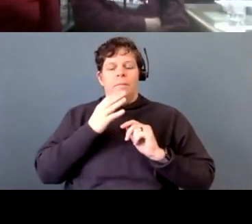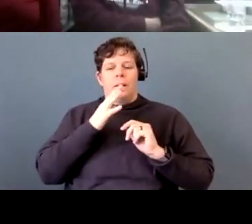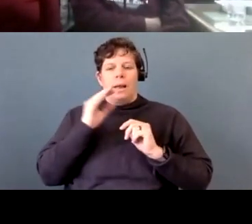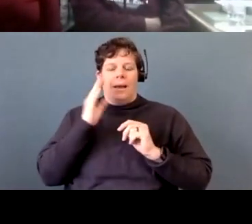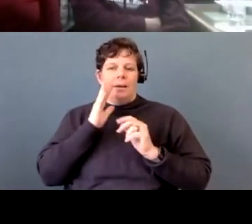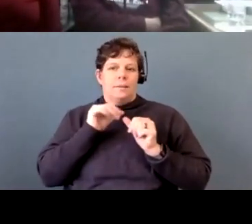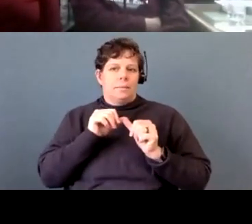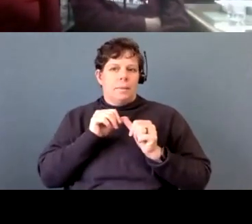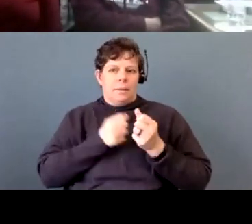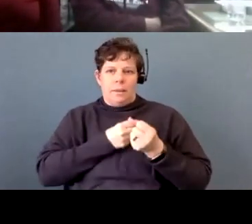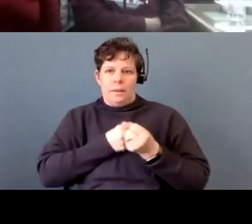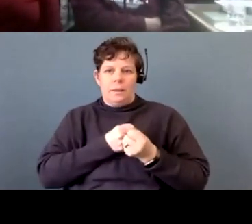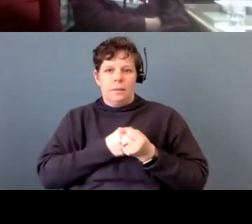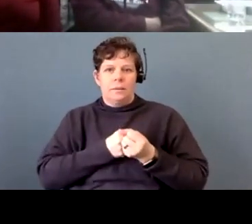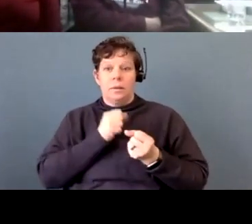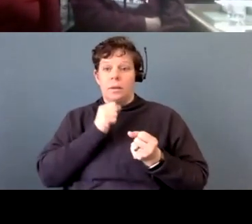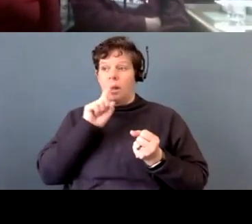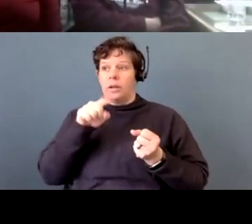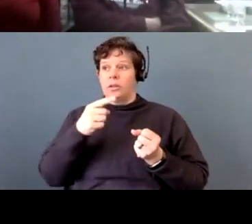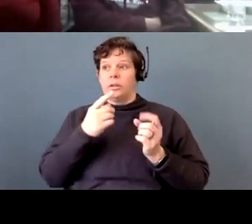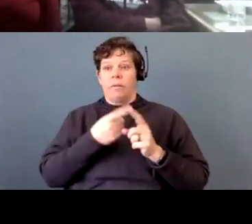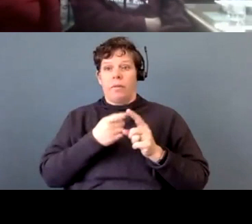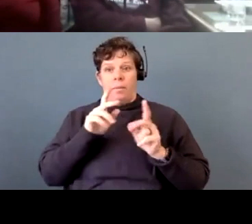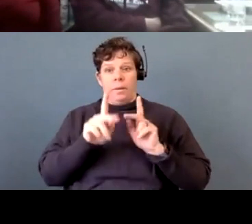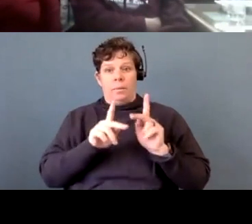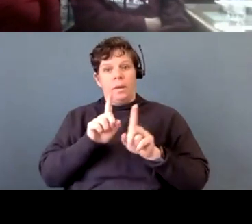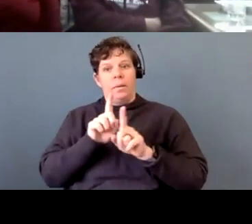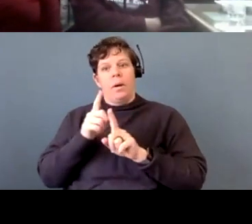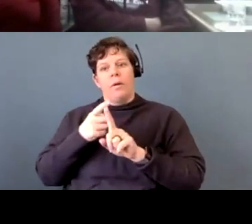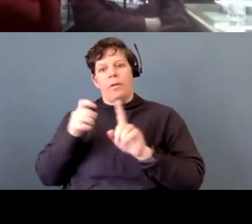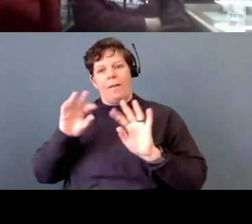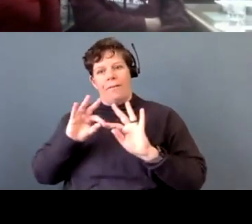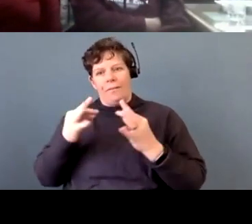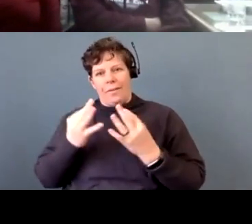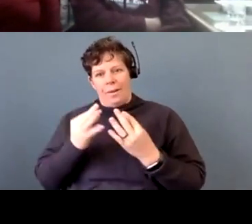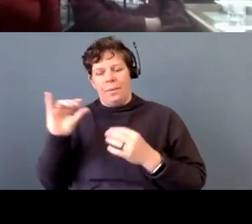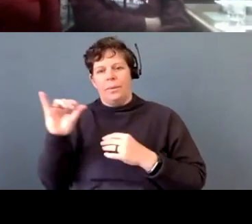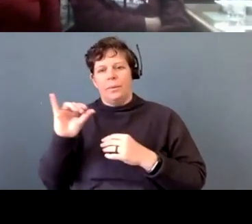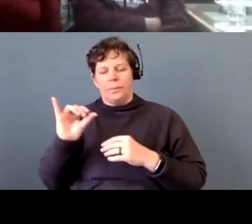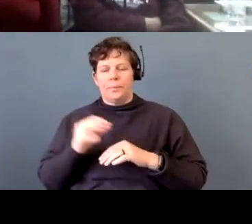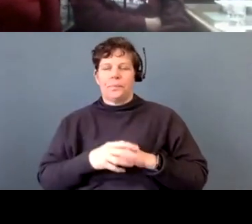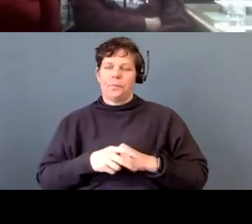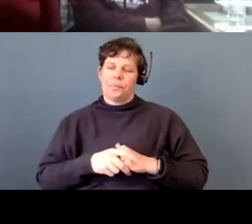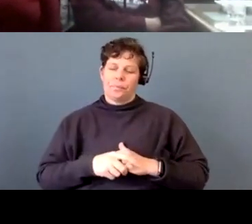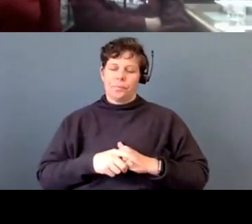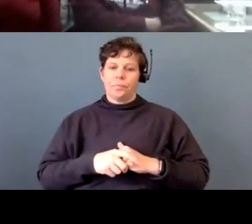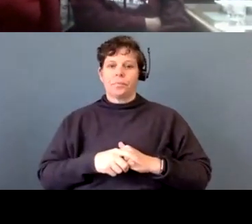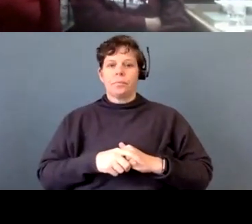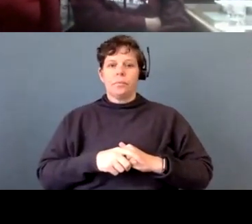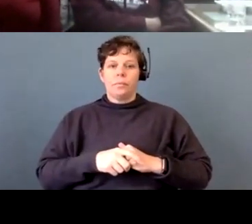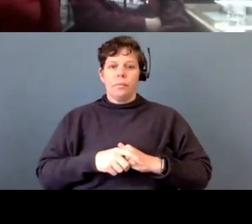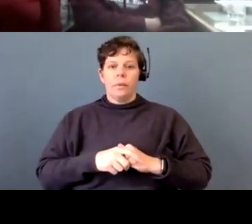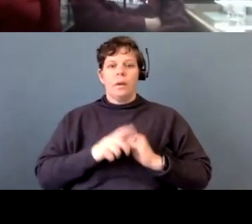and not just from the people, but from your family, especially. Um, so, uh, when